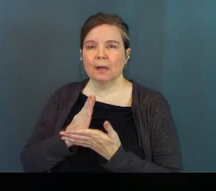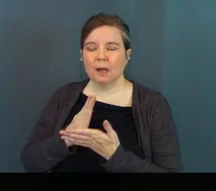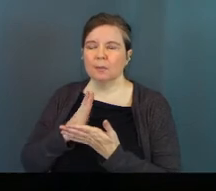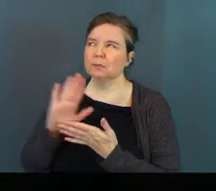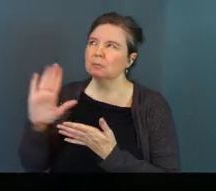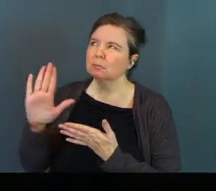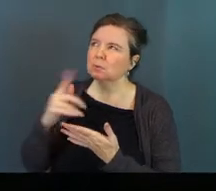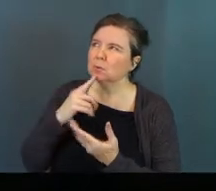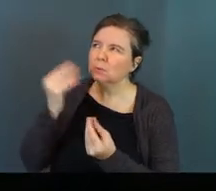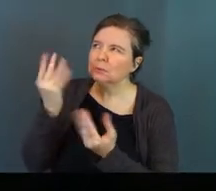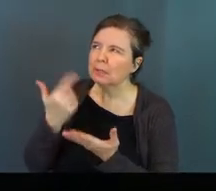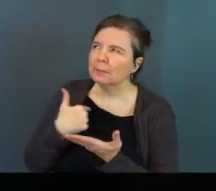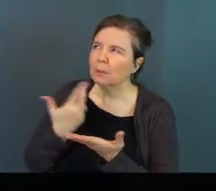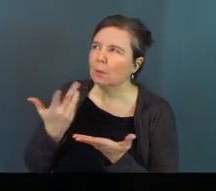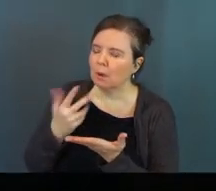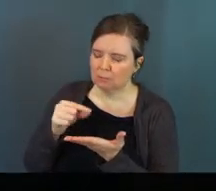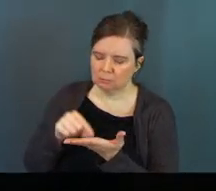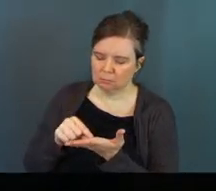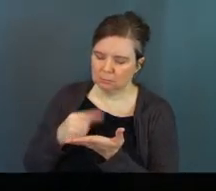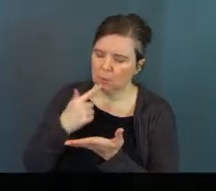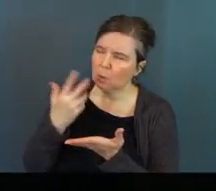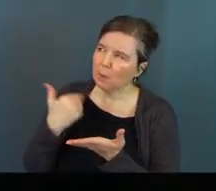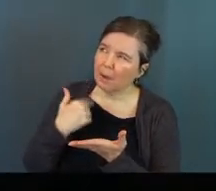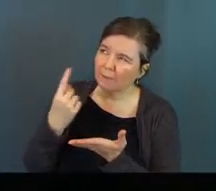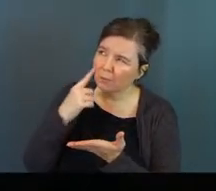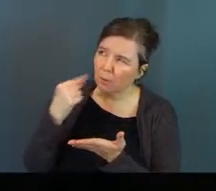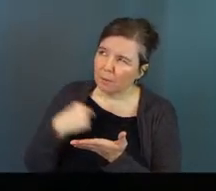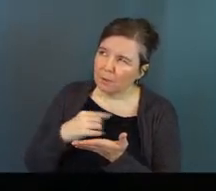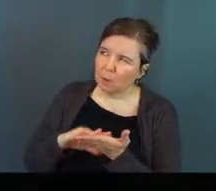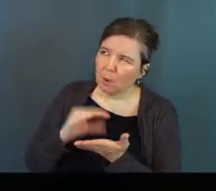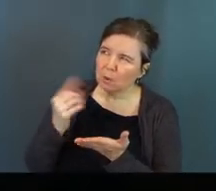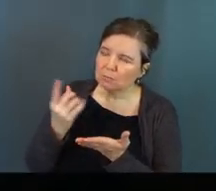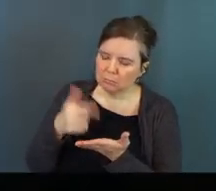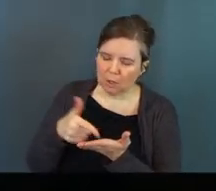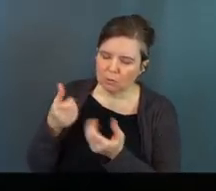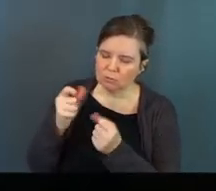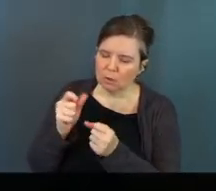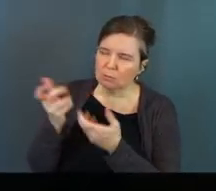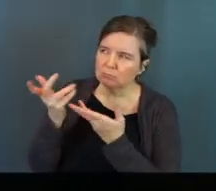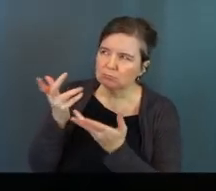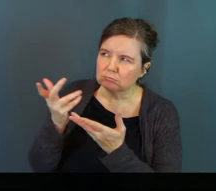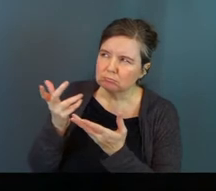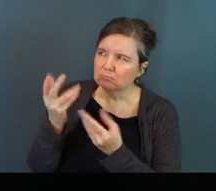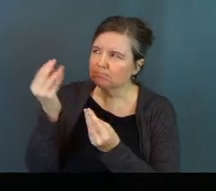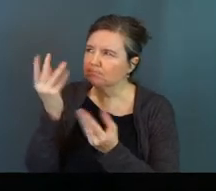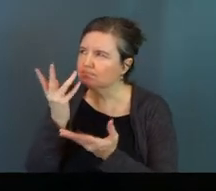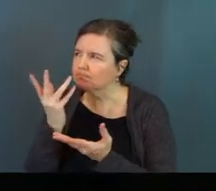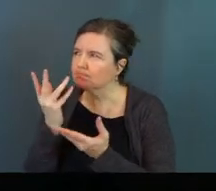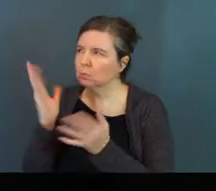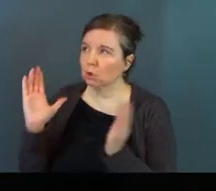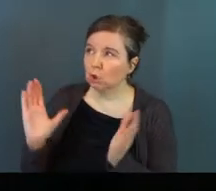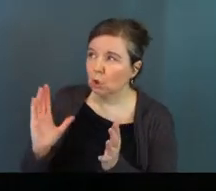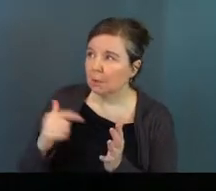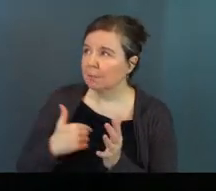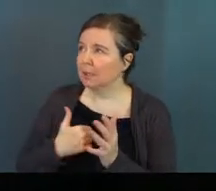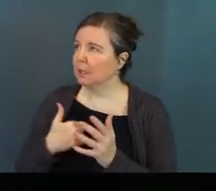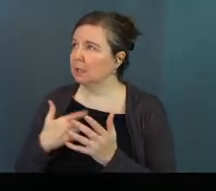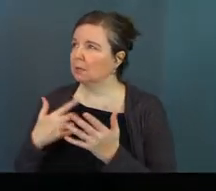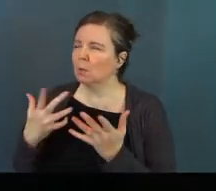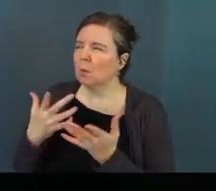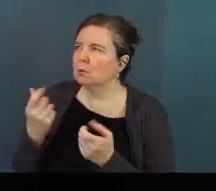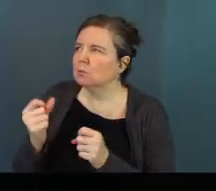What are you speaking to me right now, Lord? Do you have something for me, God? Are you trying to correct me, God? Are you trying to encourage me? you